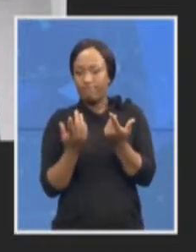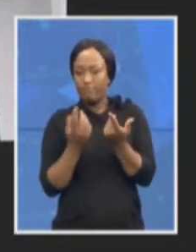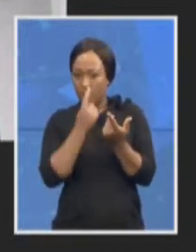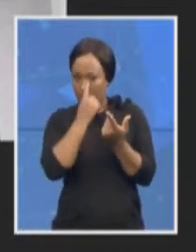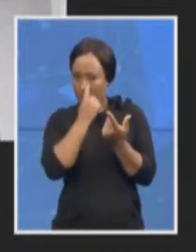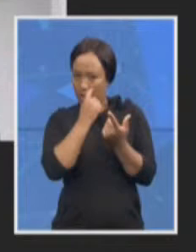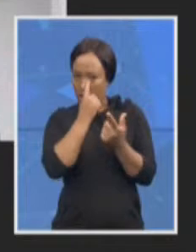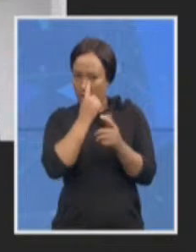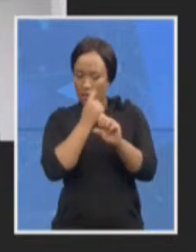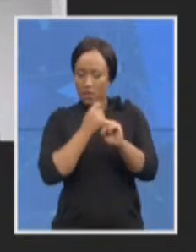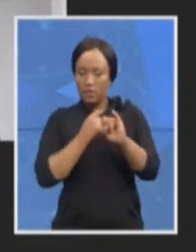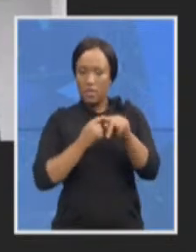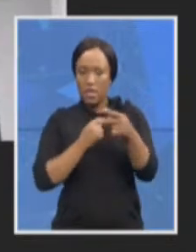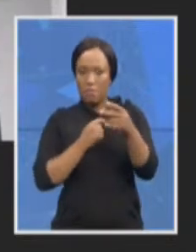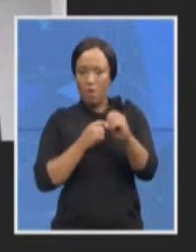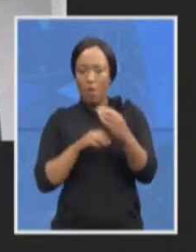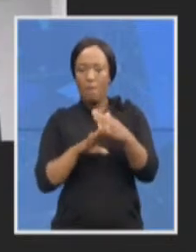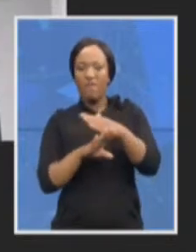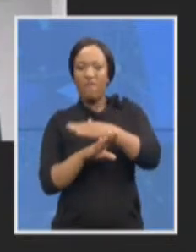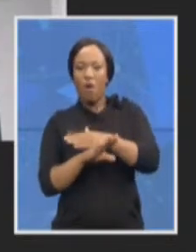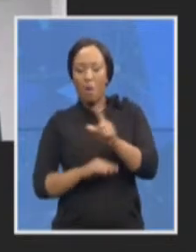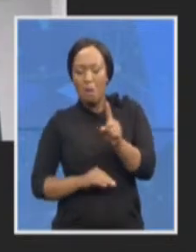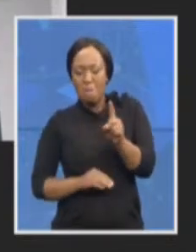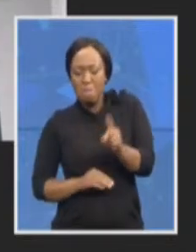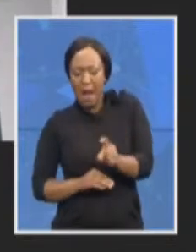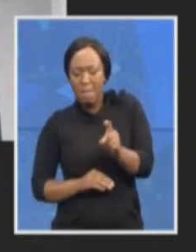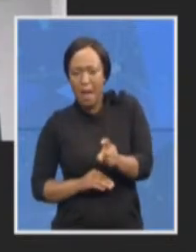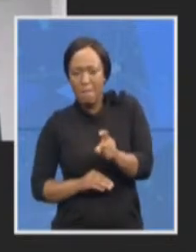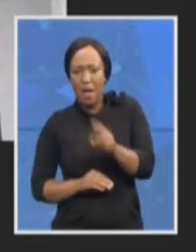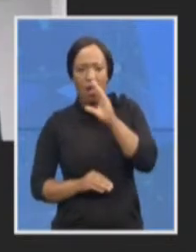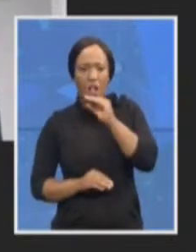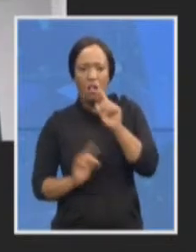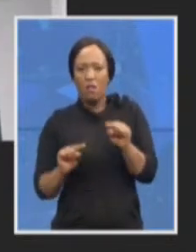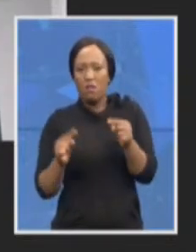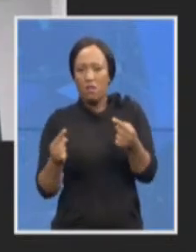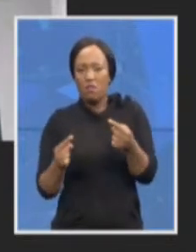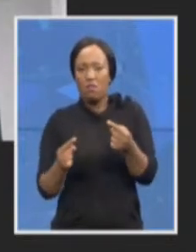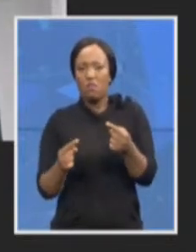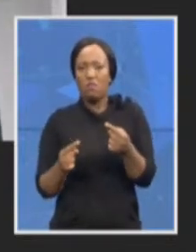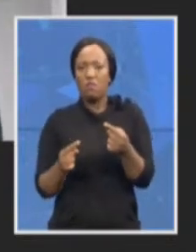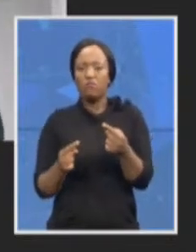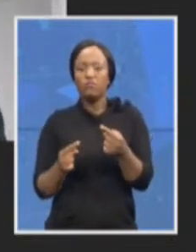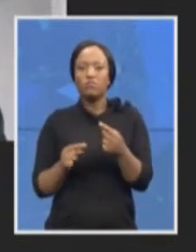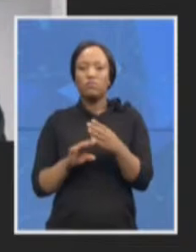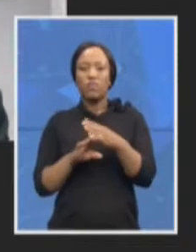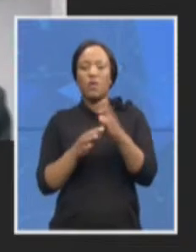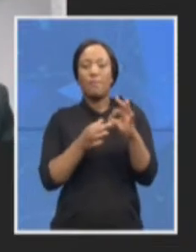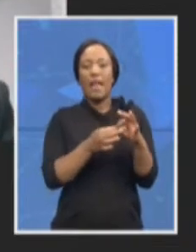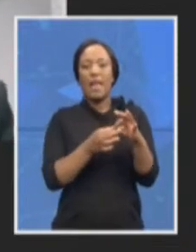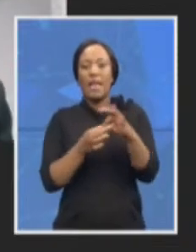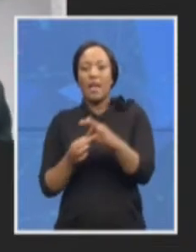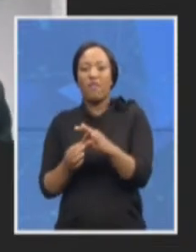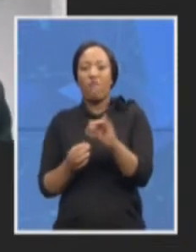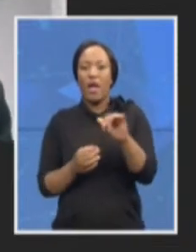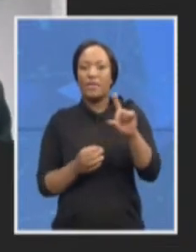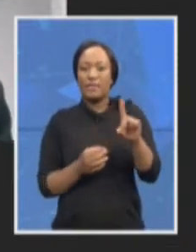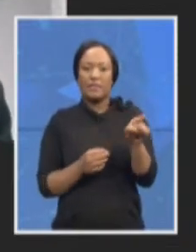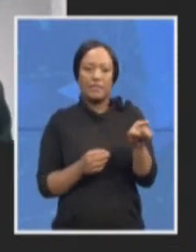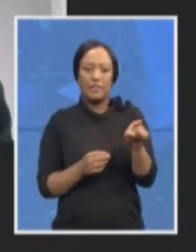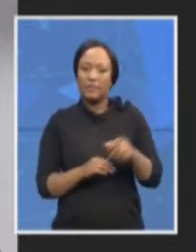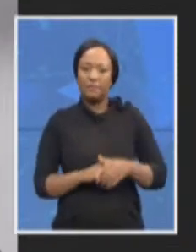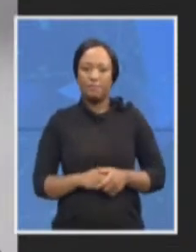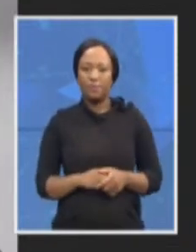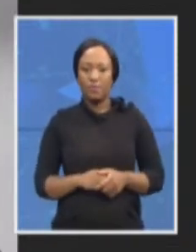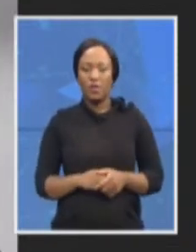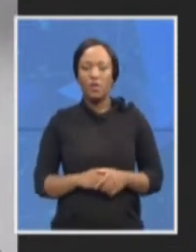come through but also his questions were not particularly related to the ID so Sipo's question is the